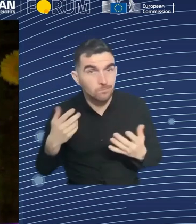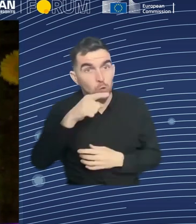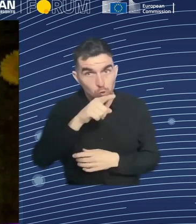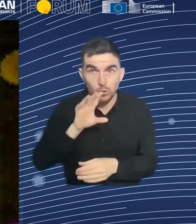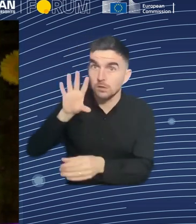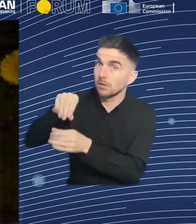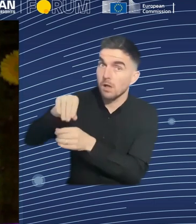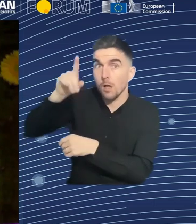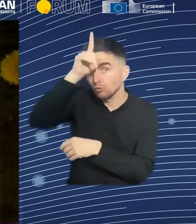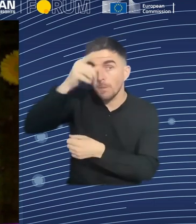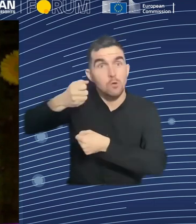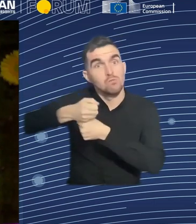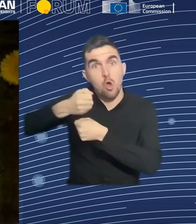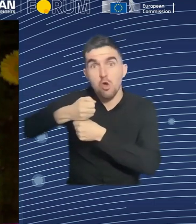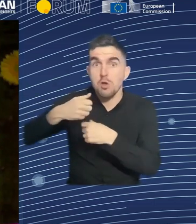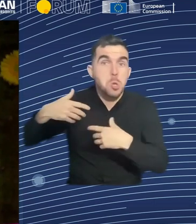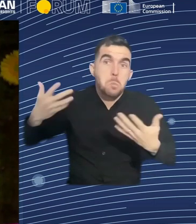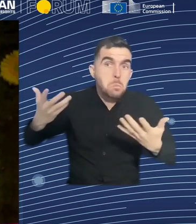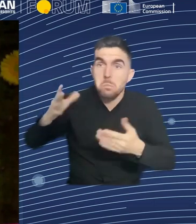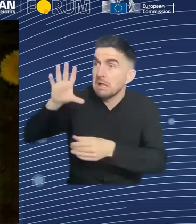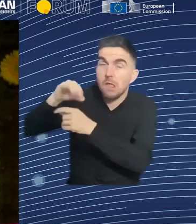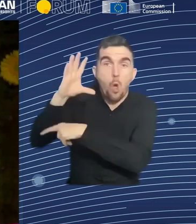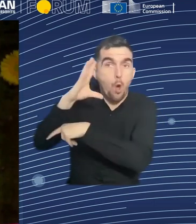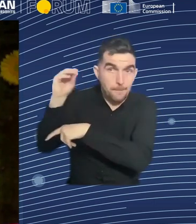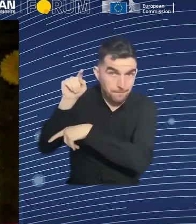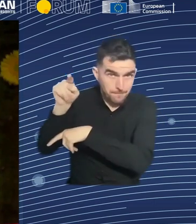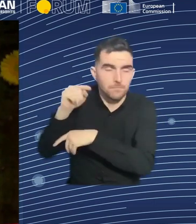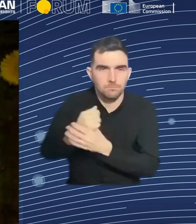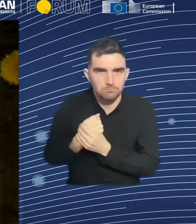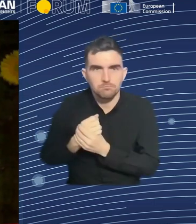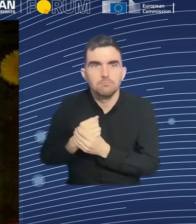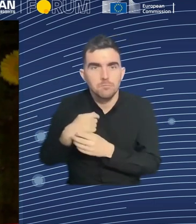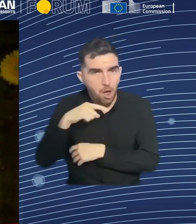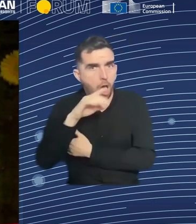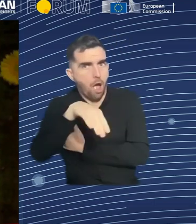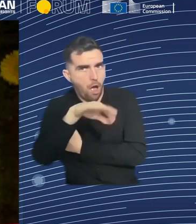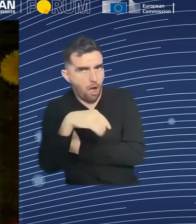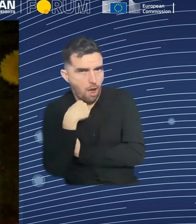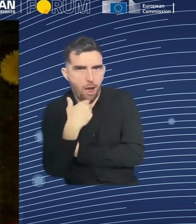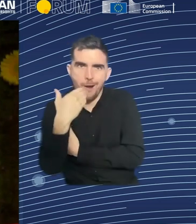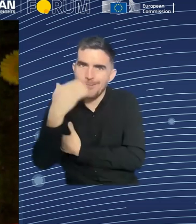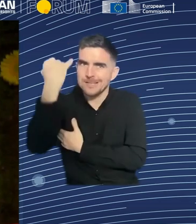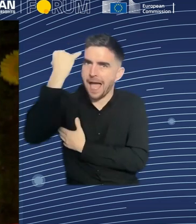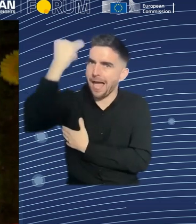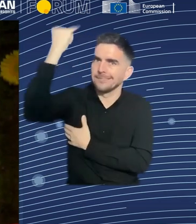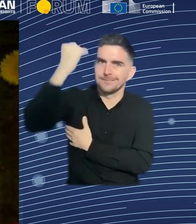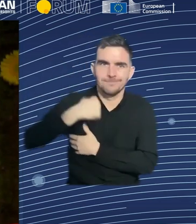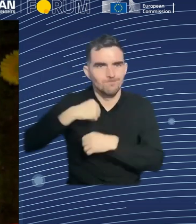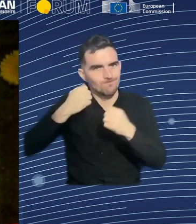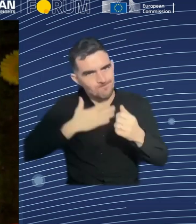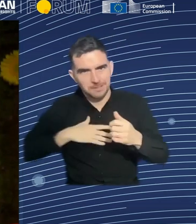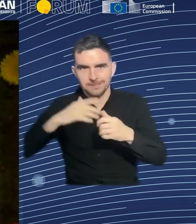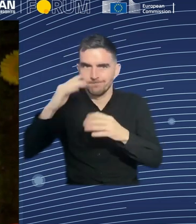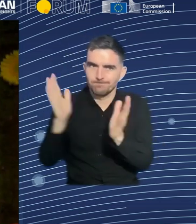idea. We are wanting to make another round of upskilling. The people don't clap in the hands and they